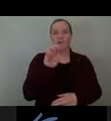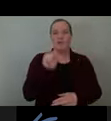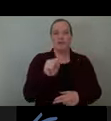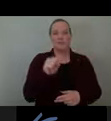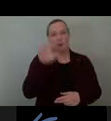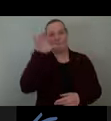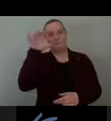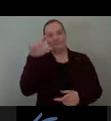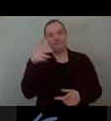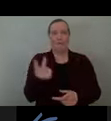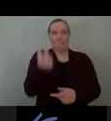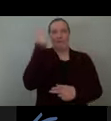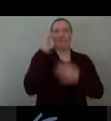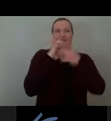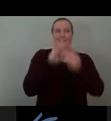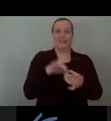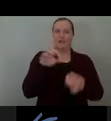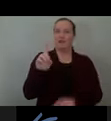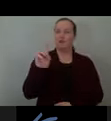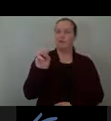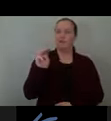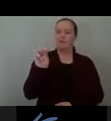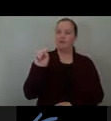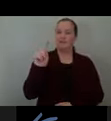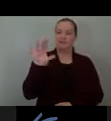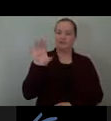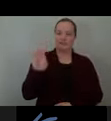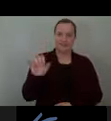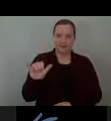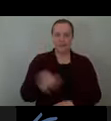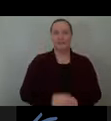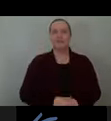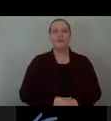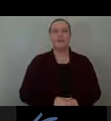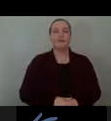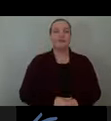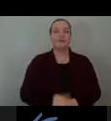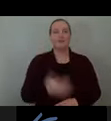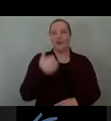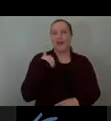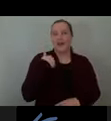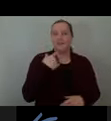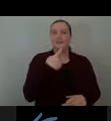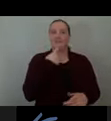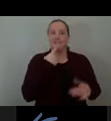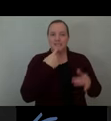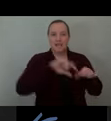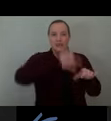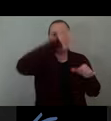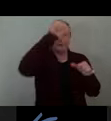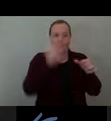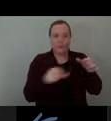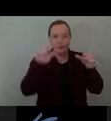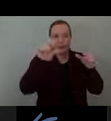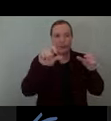These installations would be prefabricated, off-site, cold-rolled steel tubes ranging between four and six inches in diameter. These